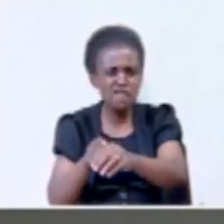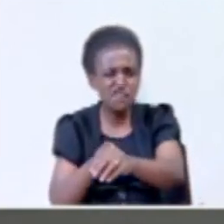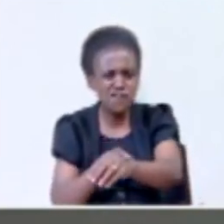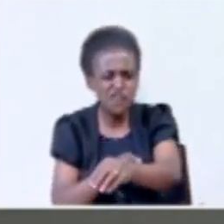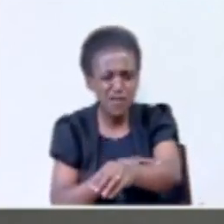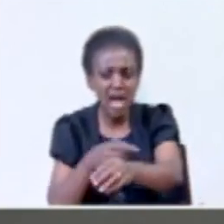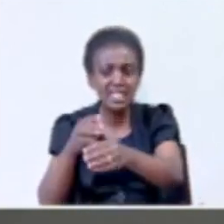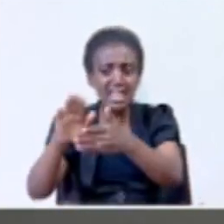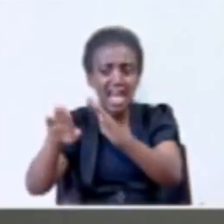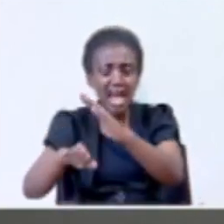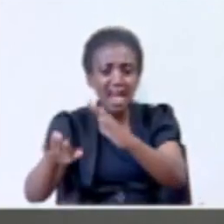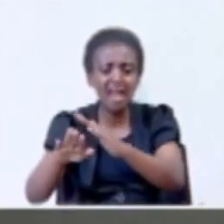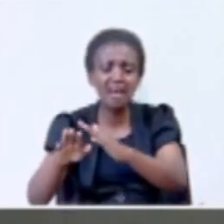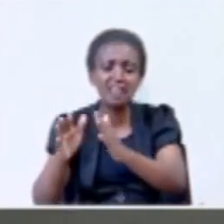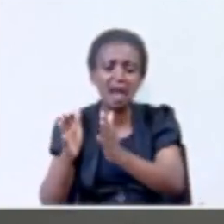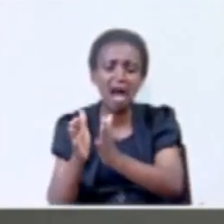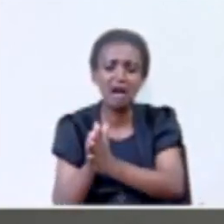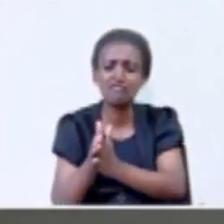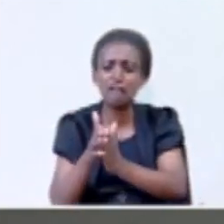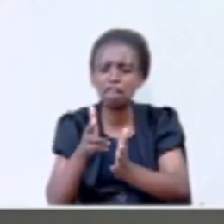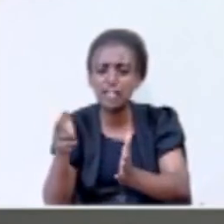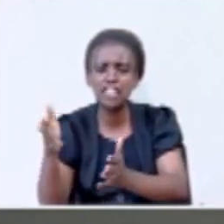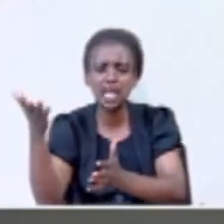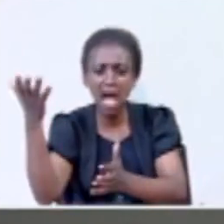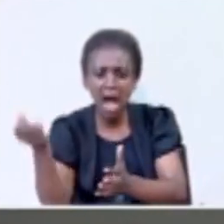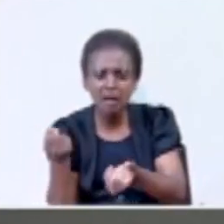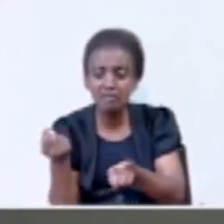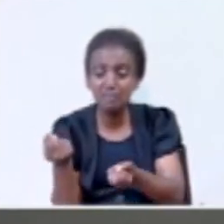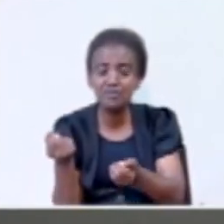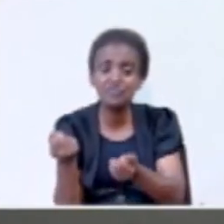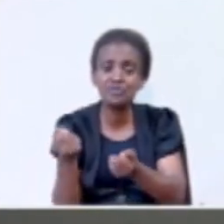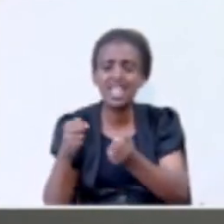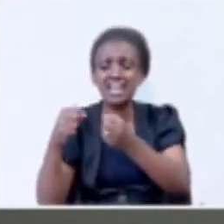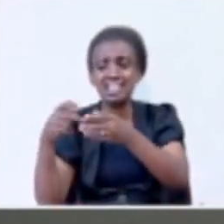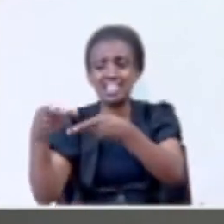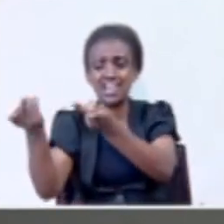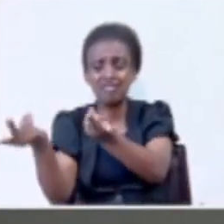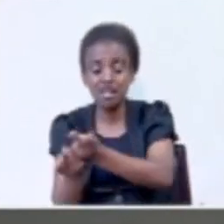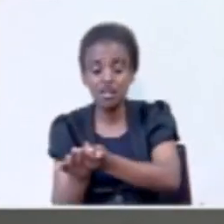in those areas of Fizi, and have been operating in that region,